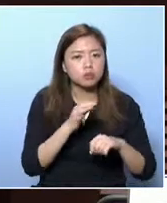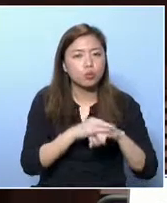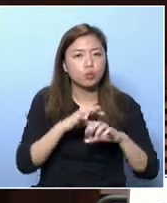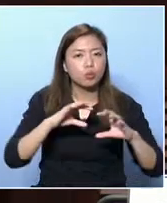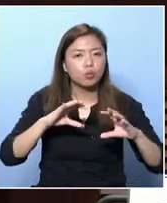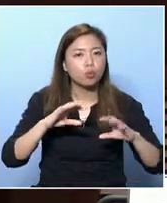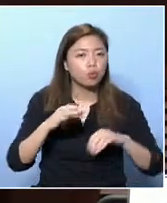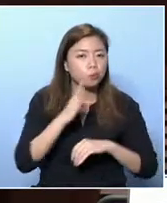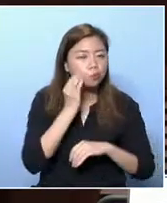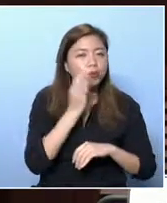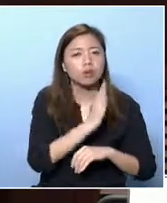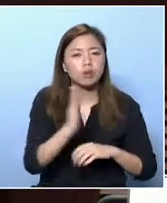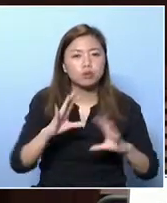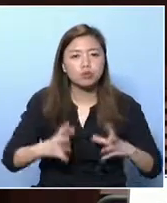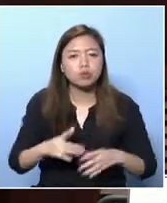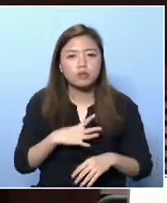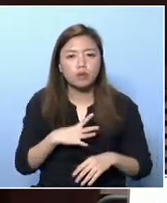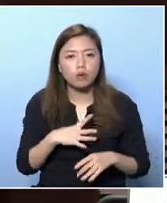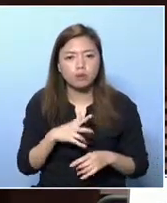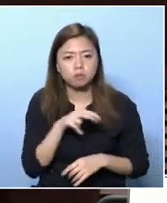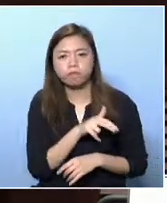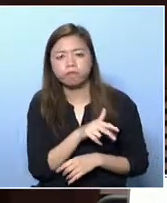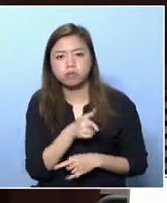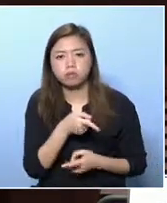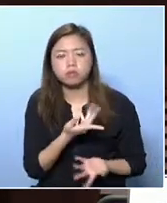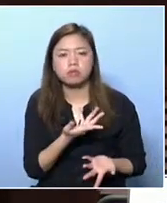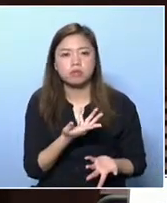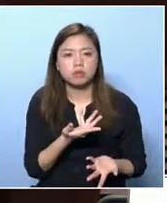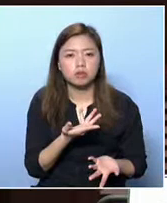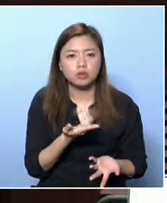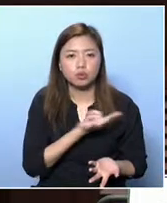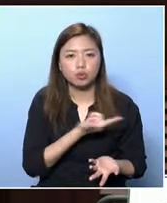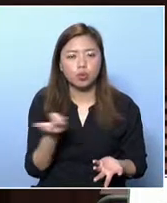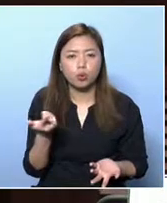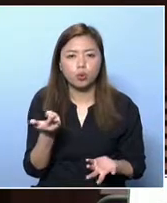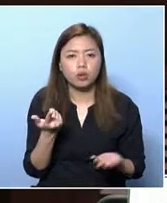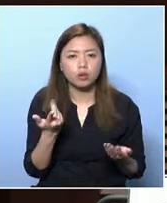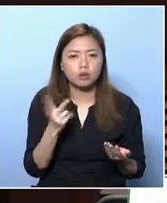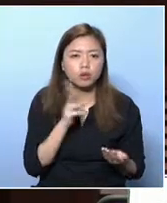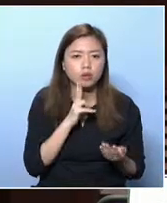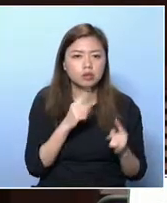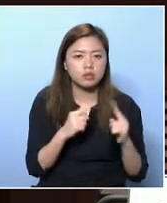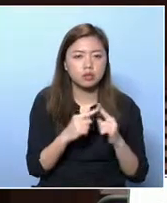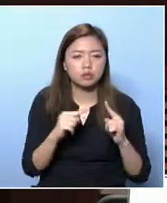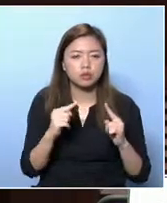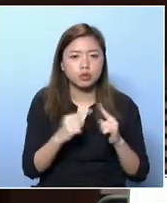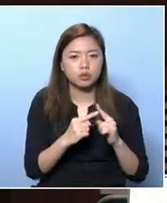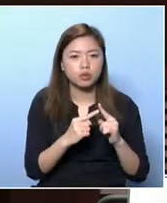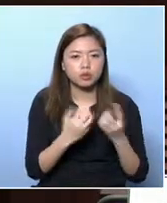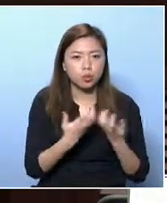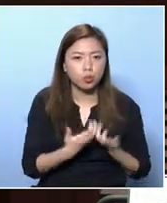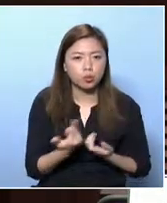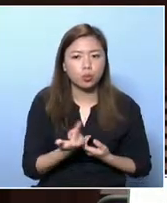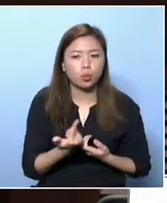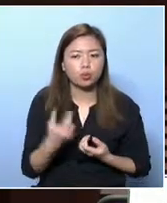and we know that the poverty of EMs can be illustrated by some figures. For example, their